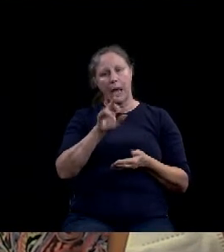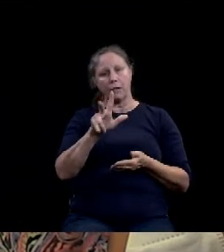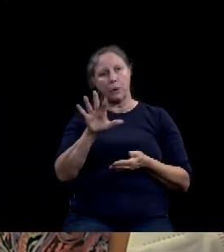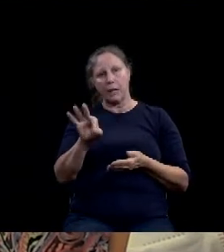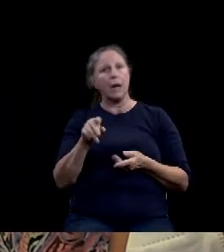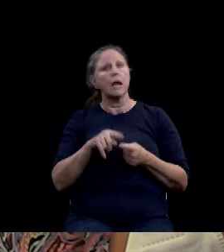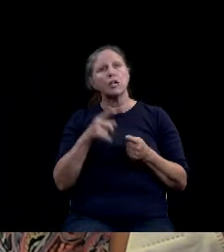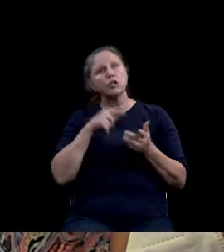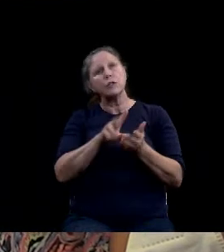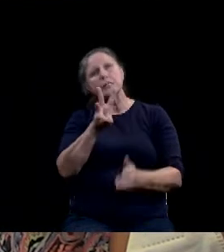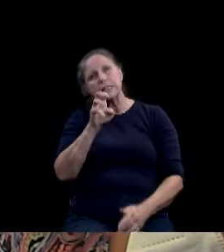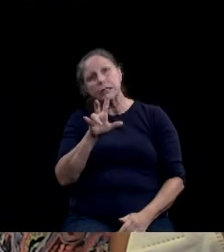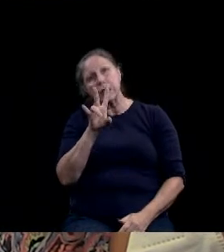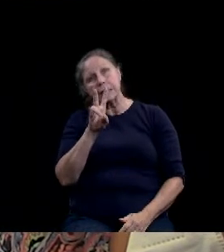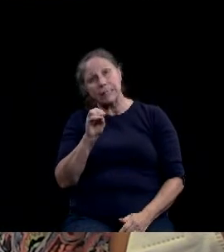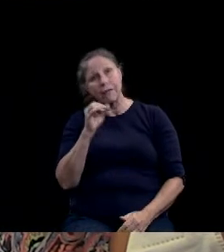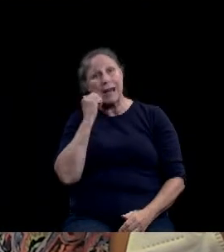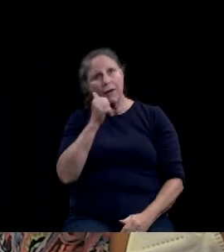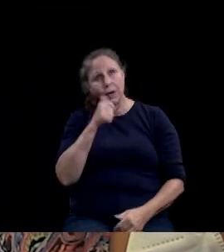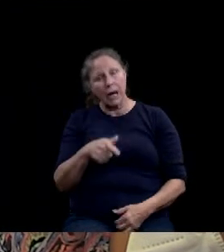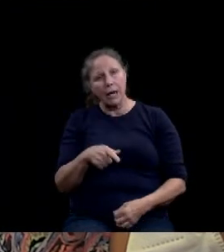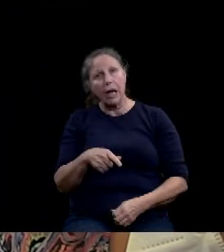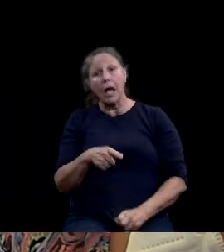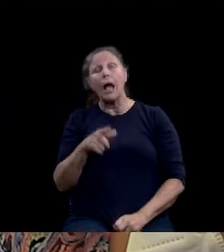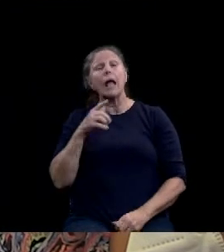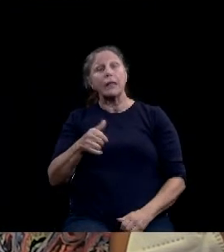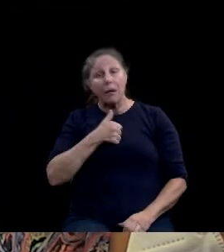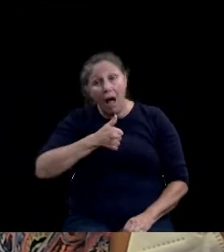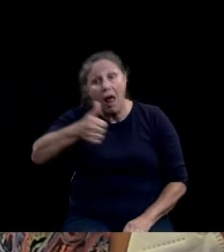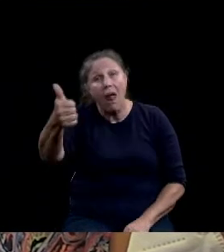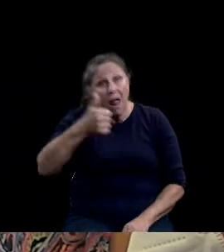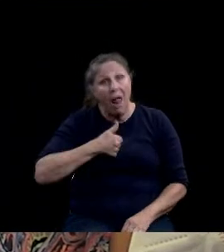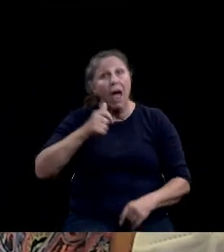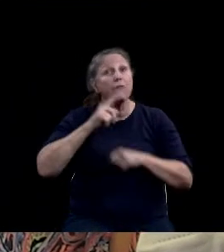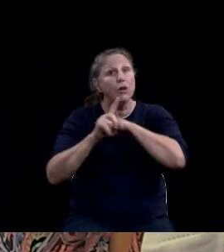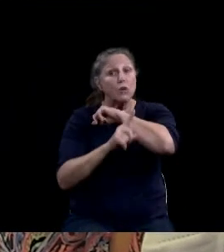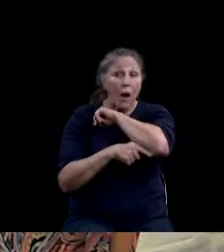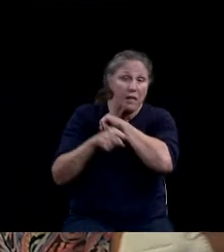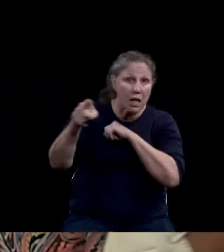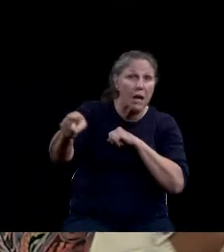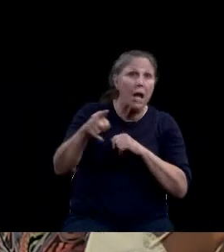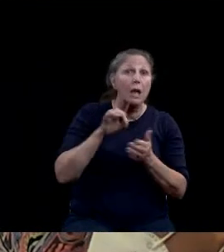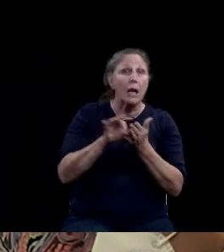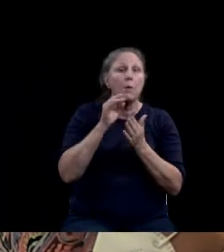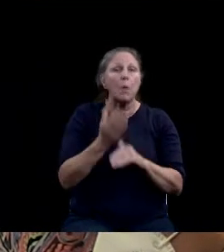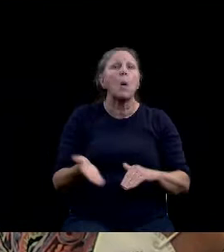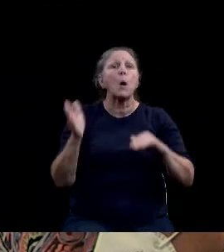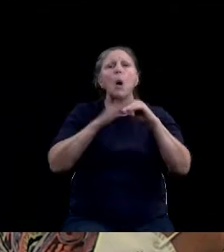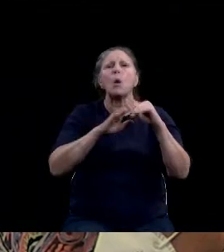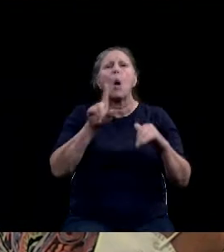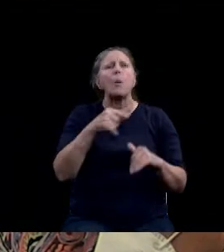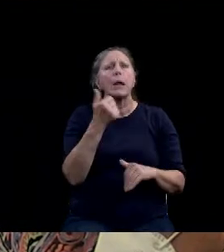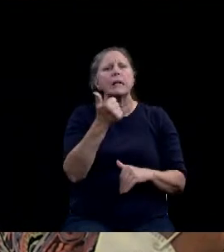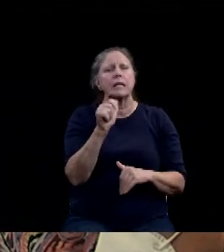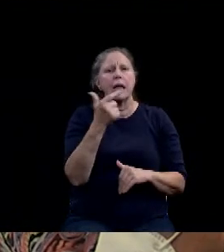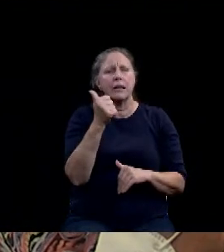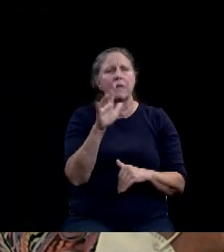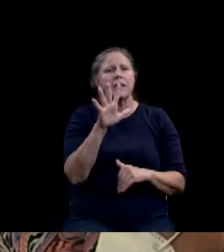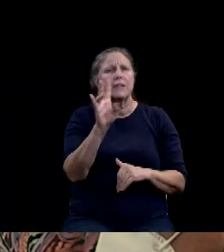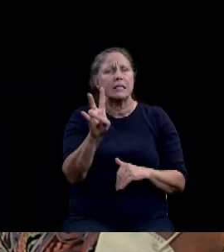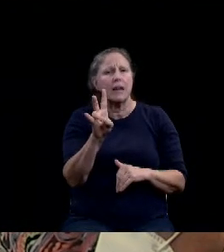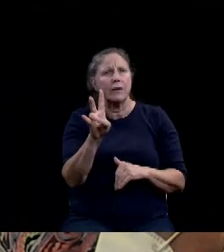The proposed landfill application states that the vehicle count per day will increase to 1057 vehicles and double over the lifespan of the facility.